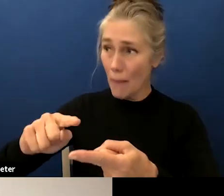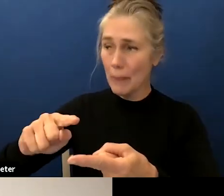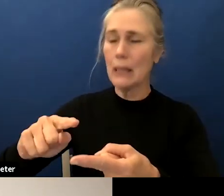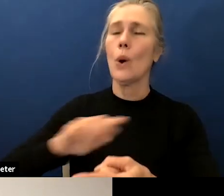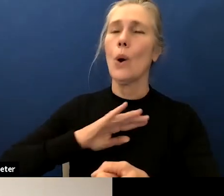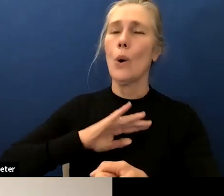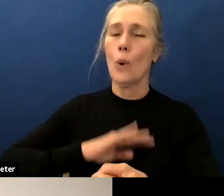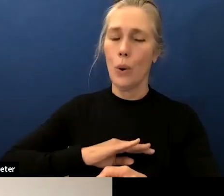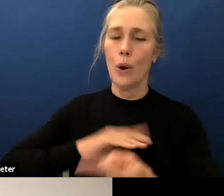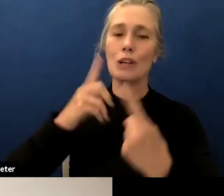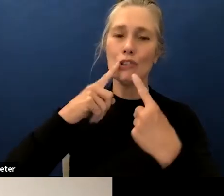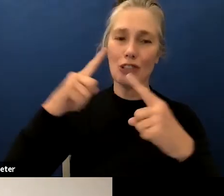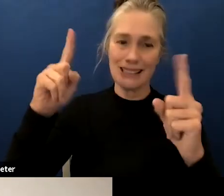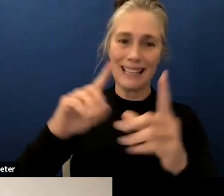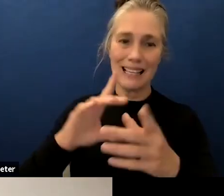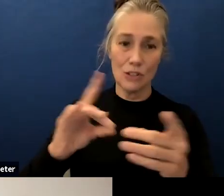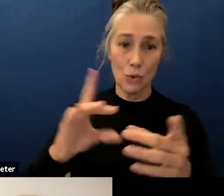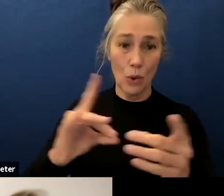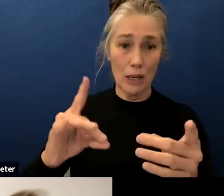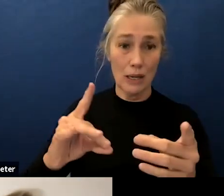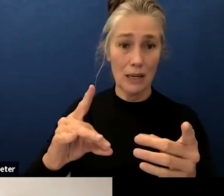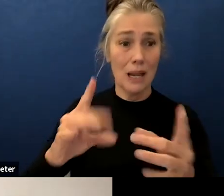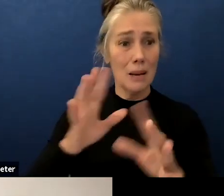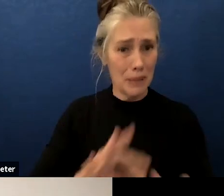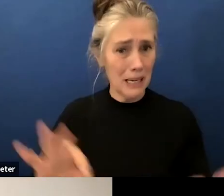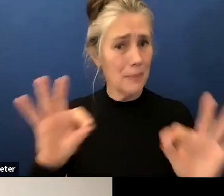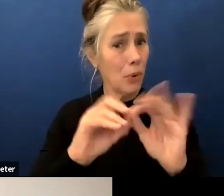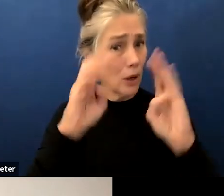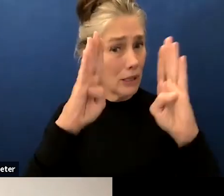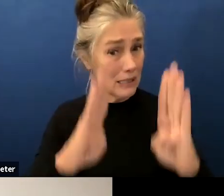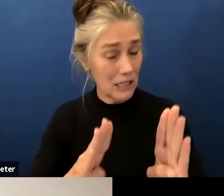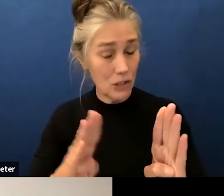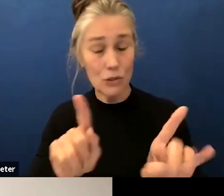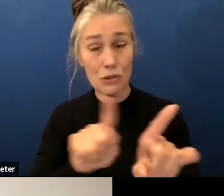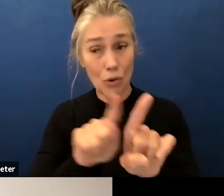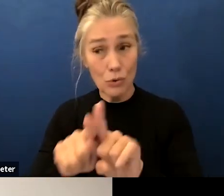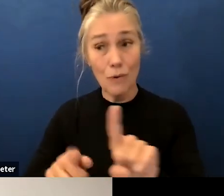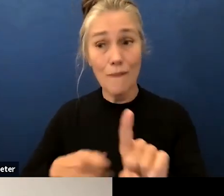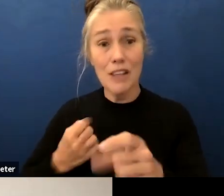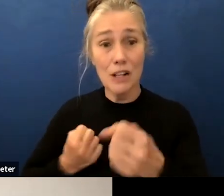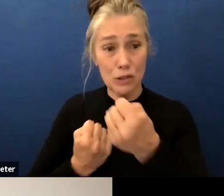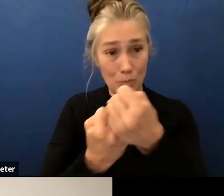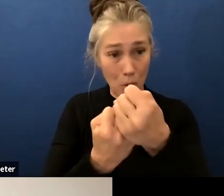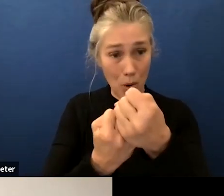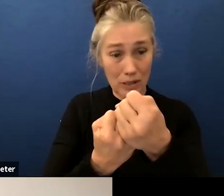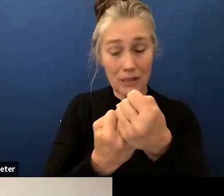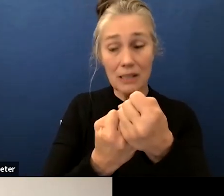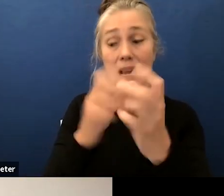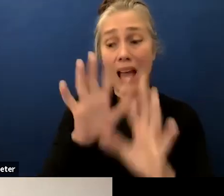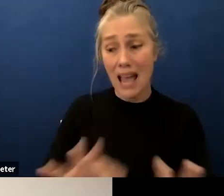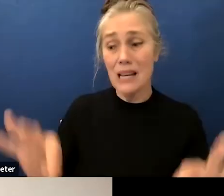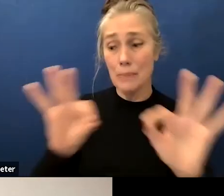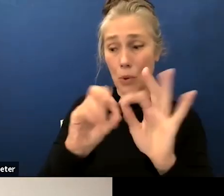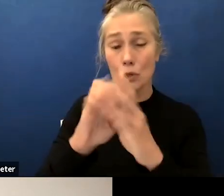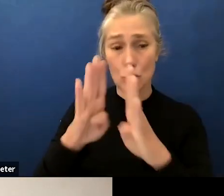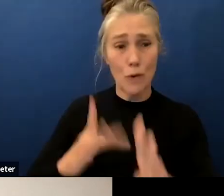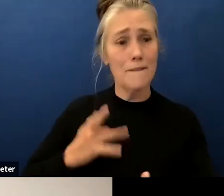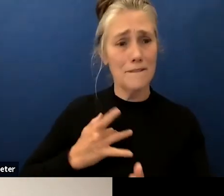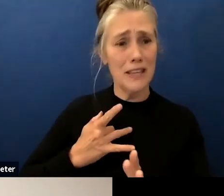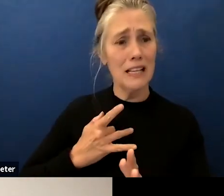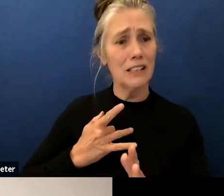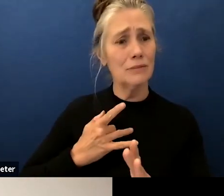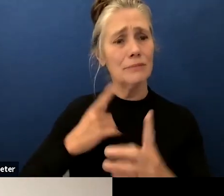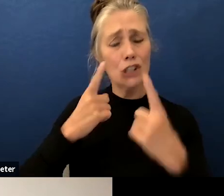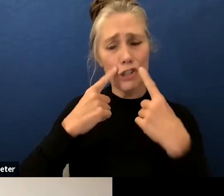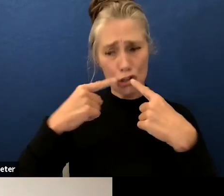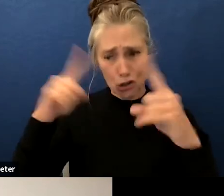as teachers feel supported and students are being successful in class so i don't know if you want to comment on that or just understand my